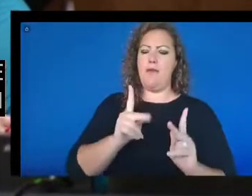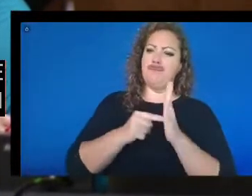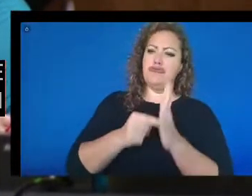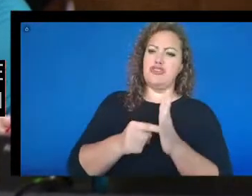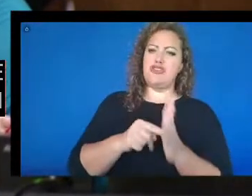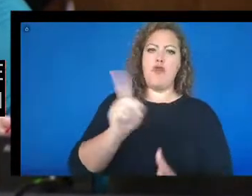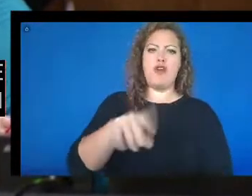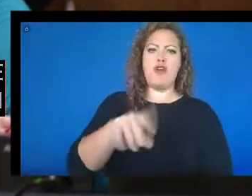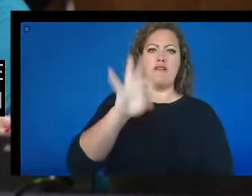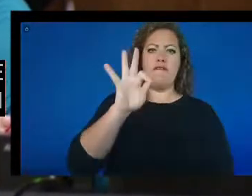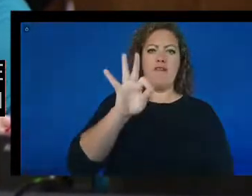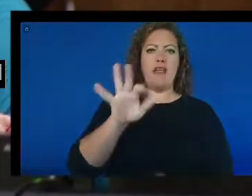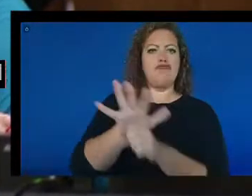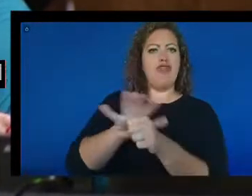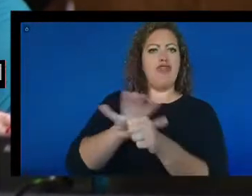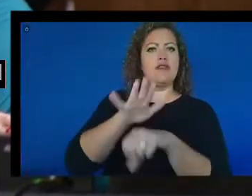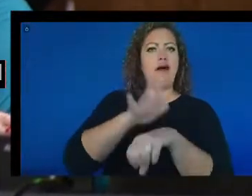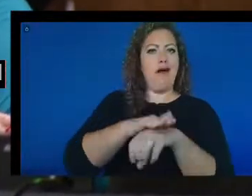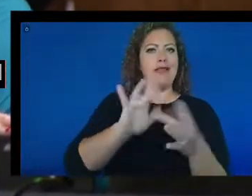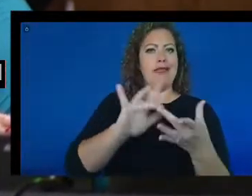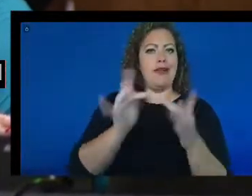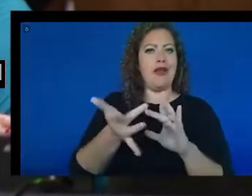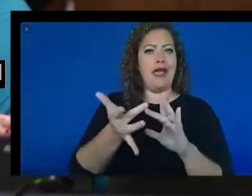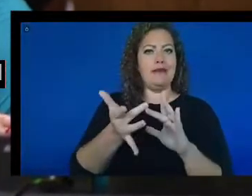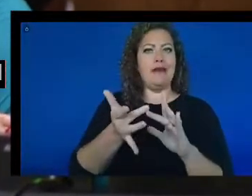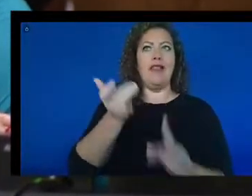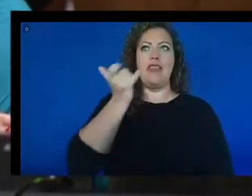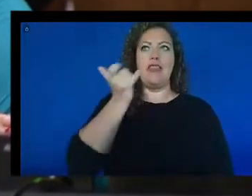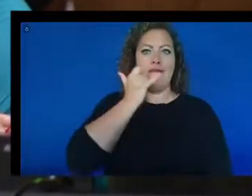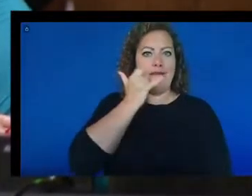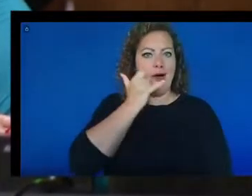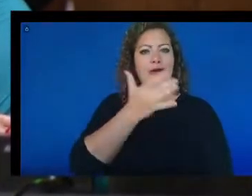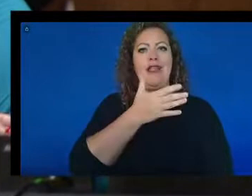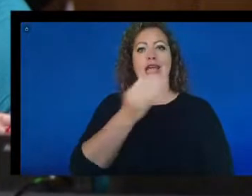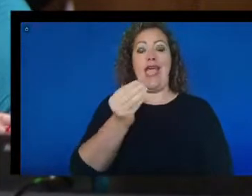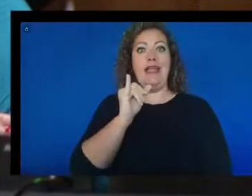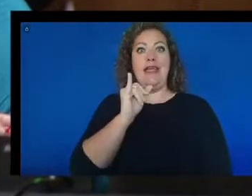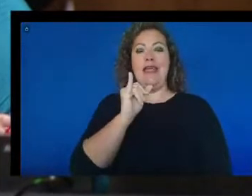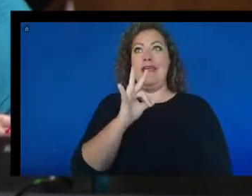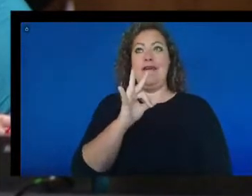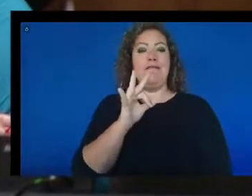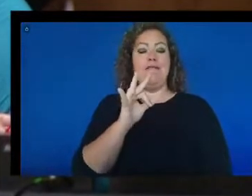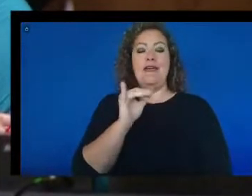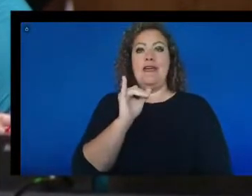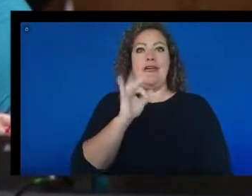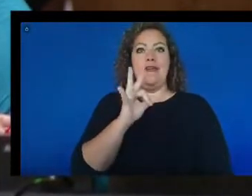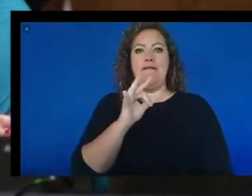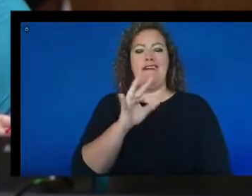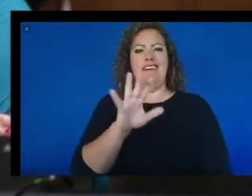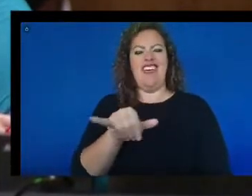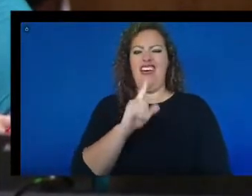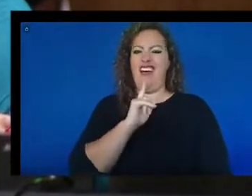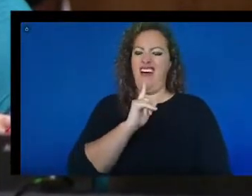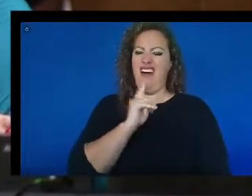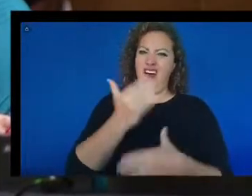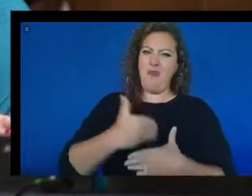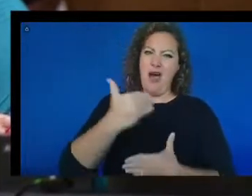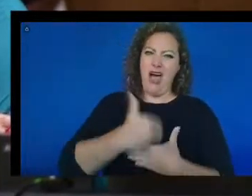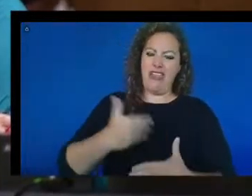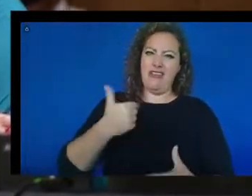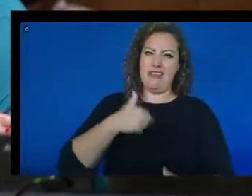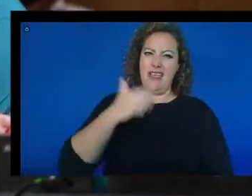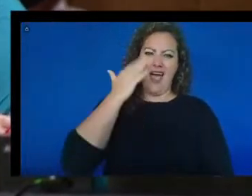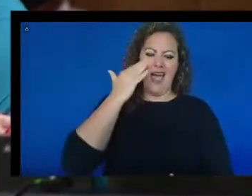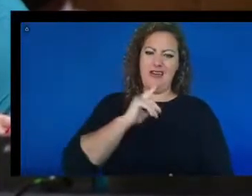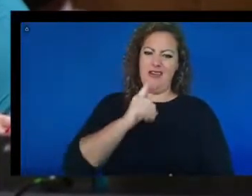locations on the internet, over the phone. And it really bothers me when I know, in fact, I